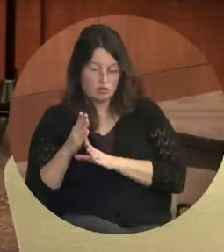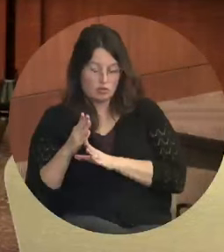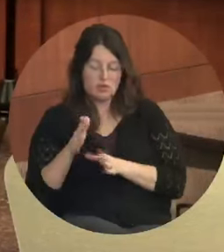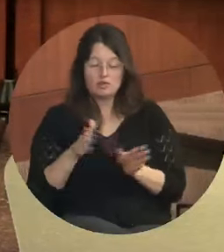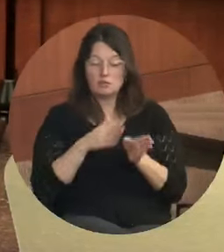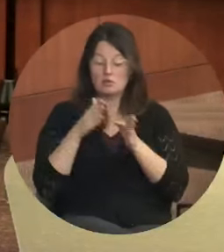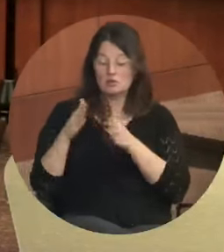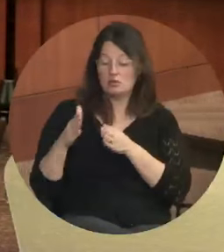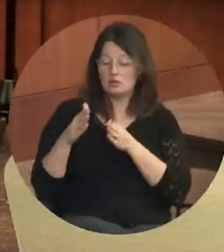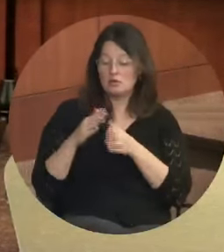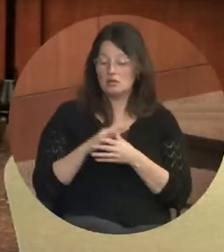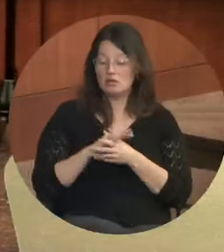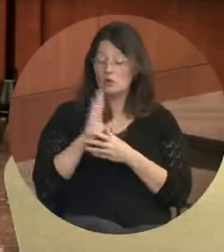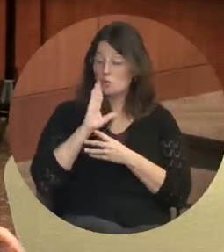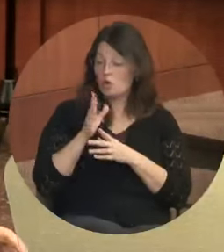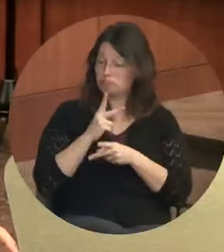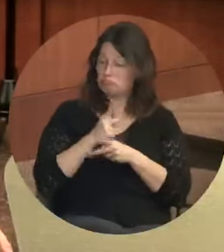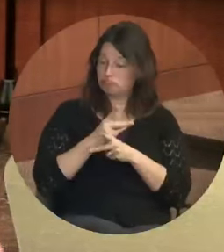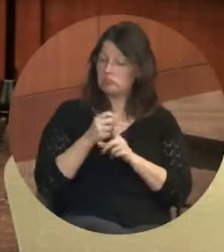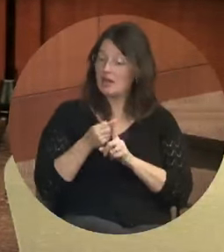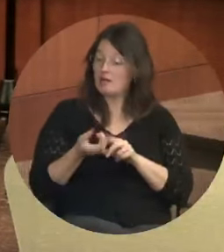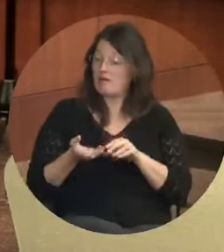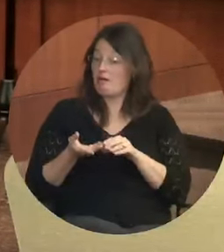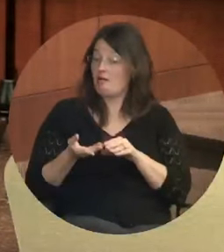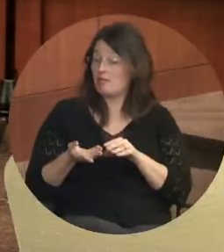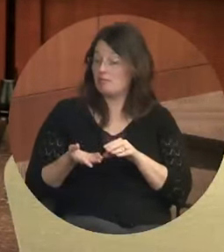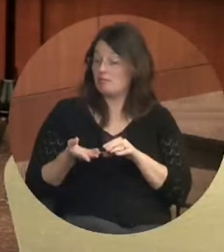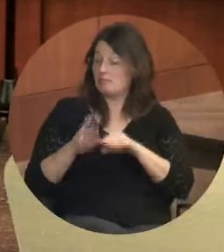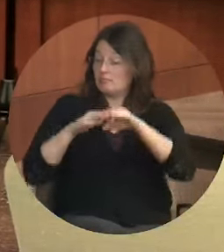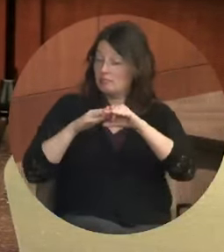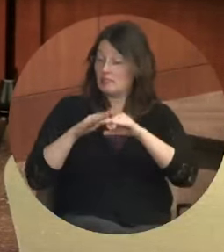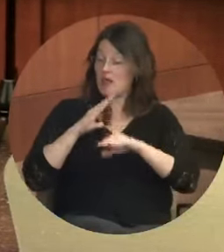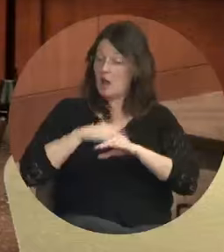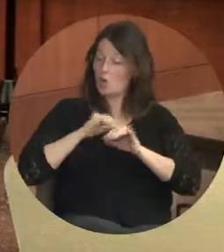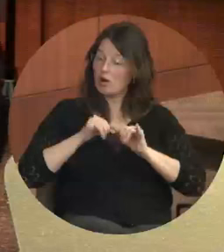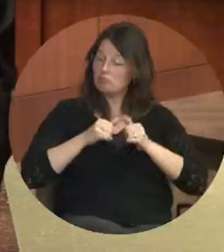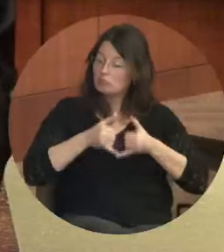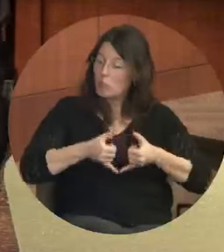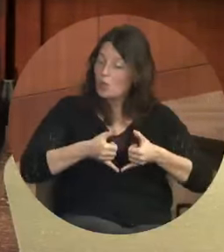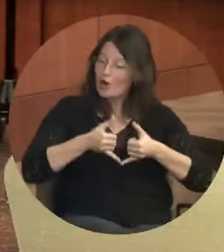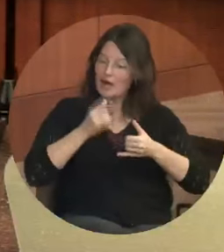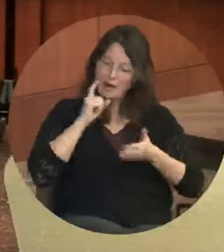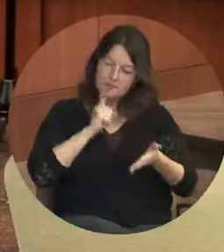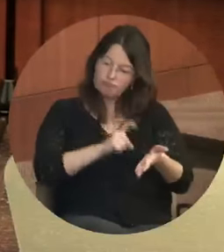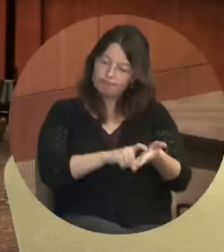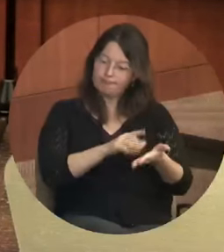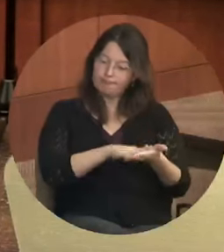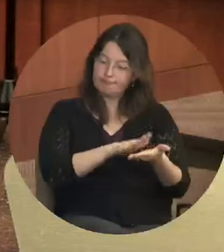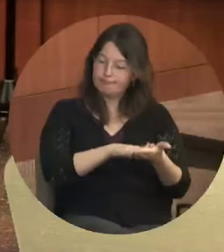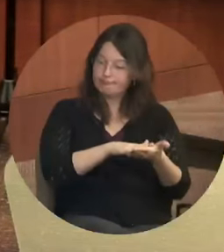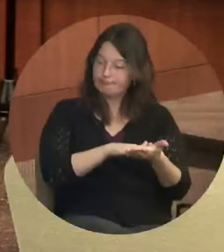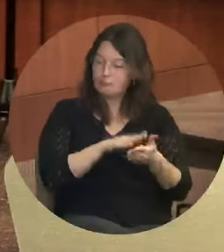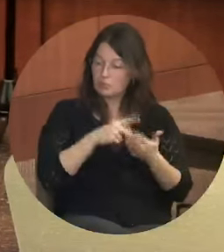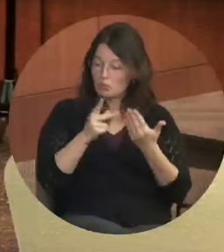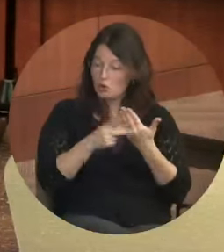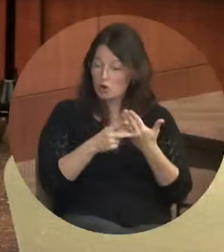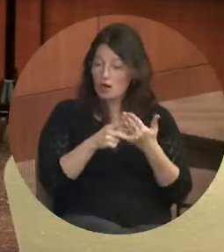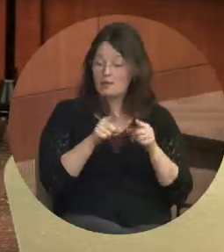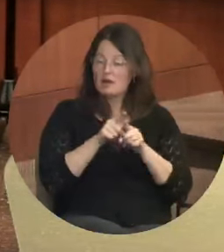and expand upon our reward and recognition programs, and we're going to train aspiring leaders through our city university.